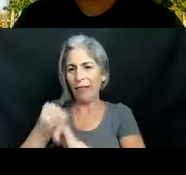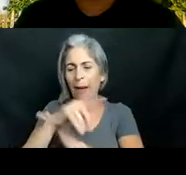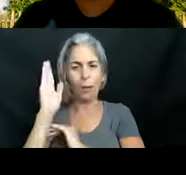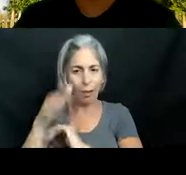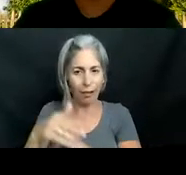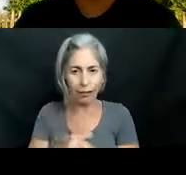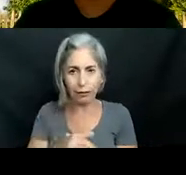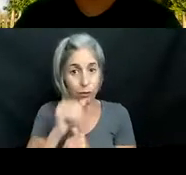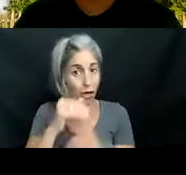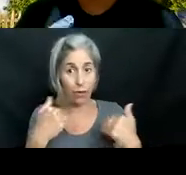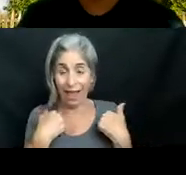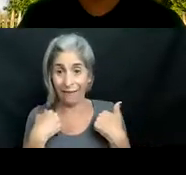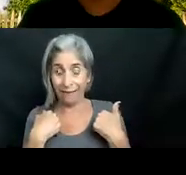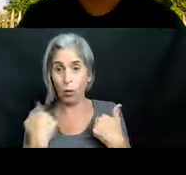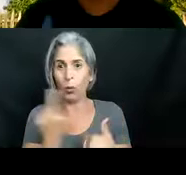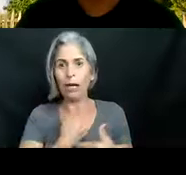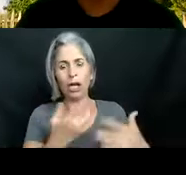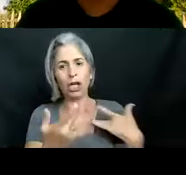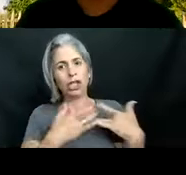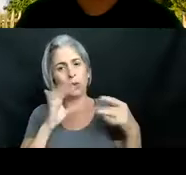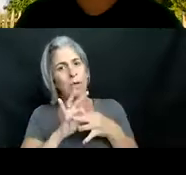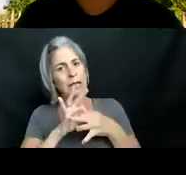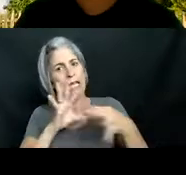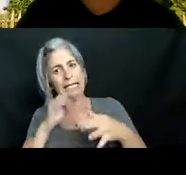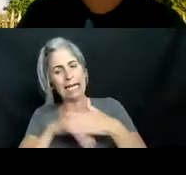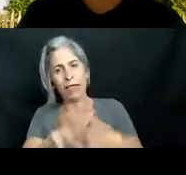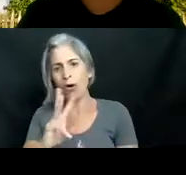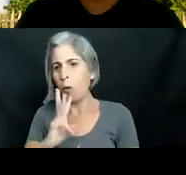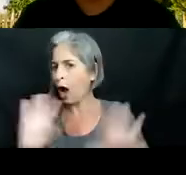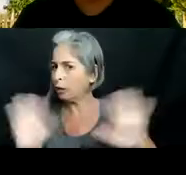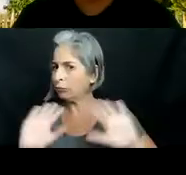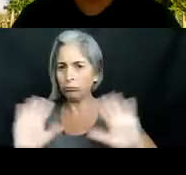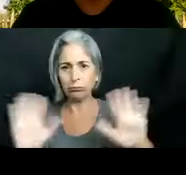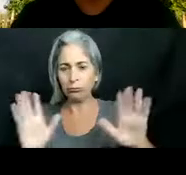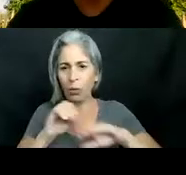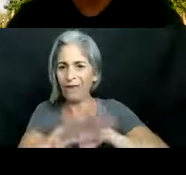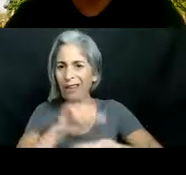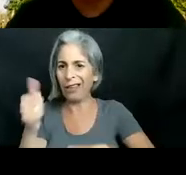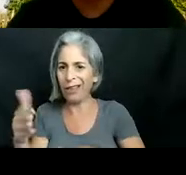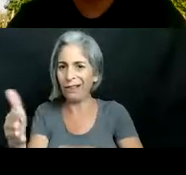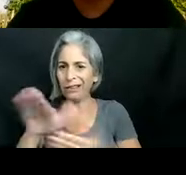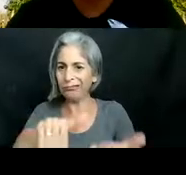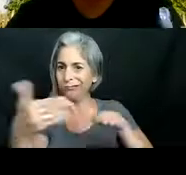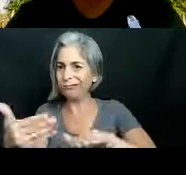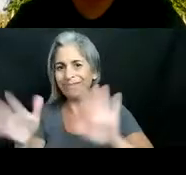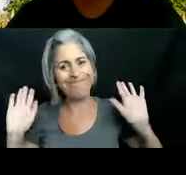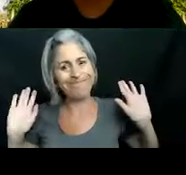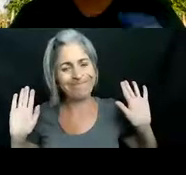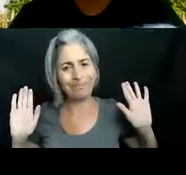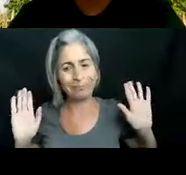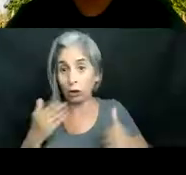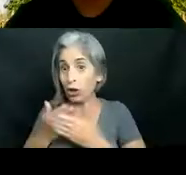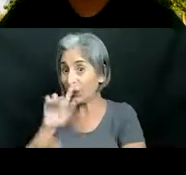and we are too concerned with releasing that sort of thing in our waters and having it affect our other fish species um very good